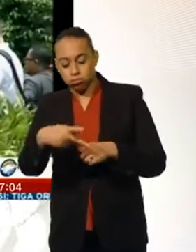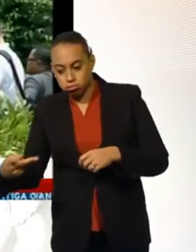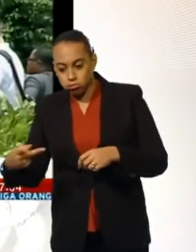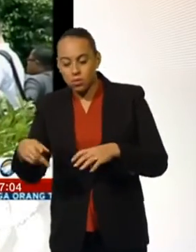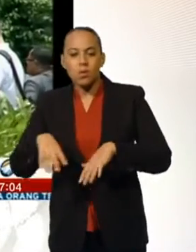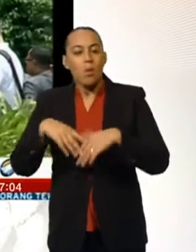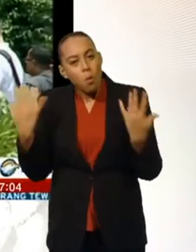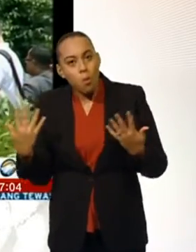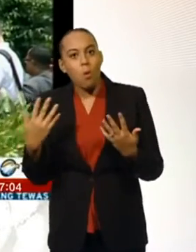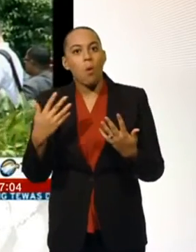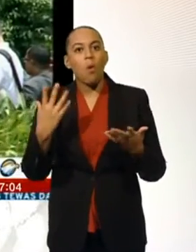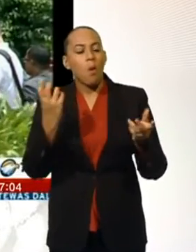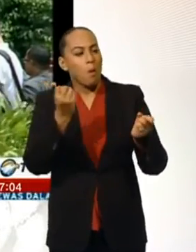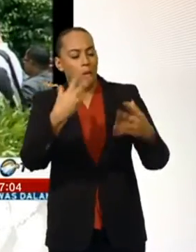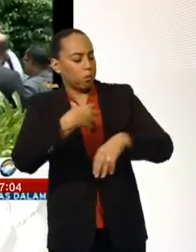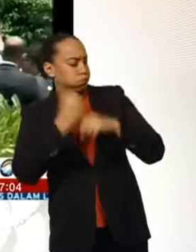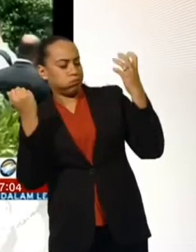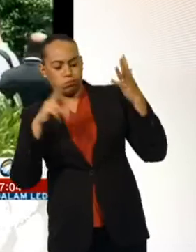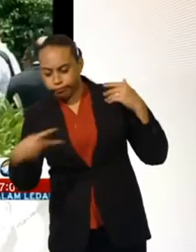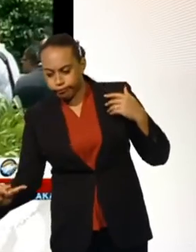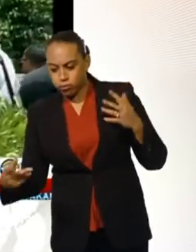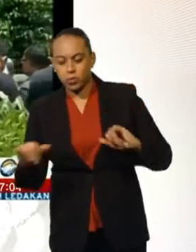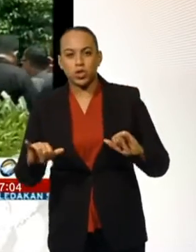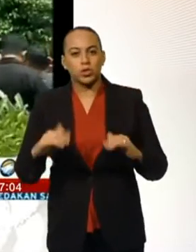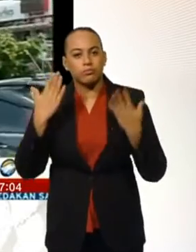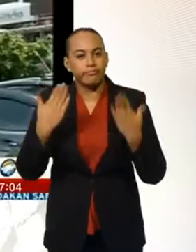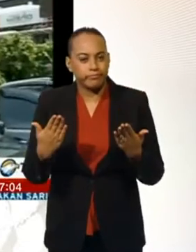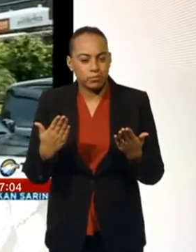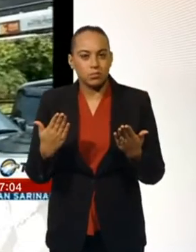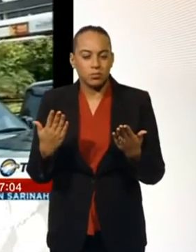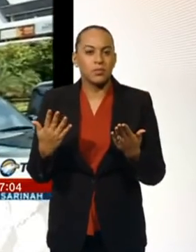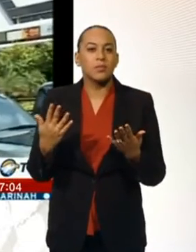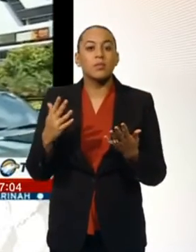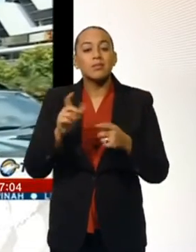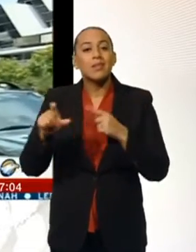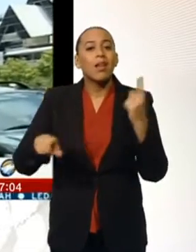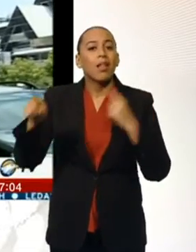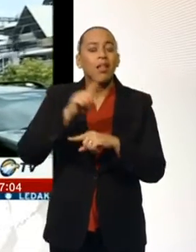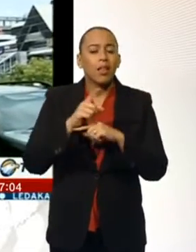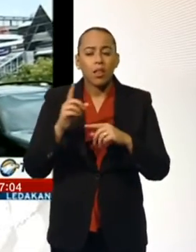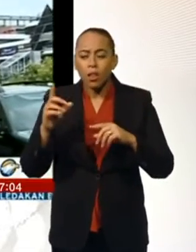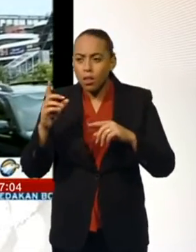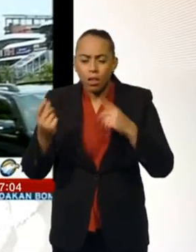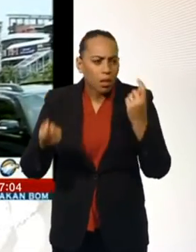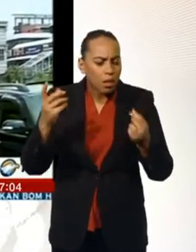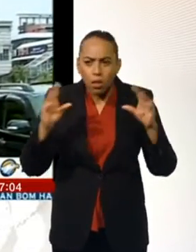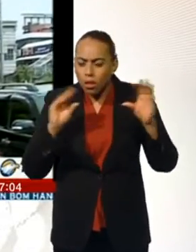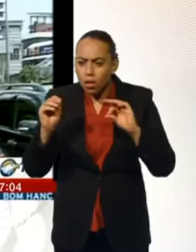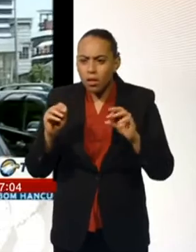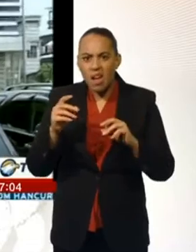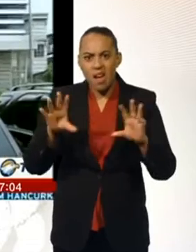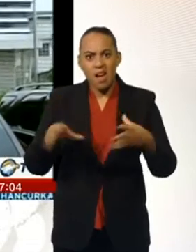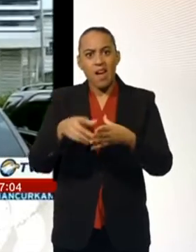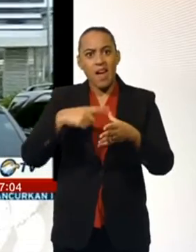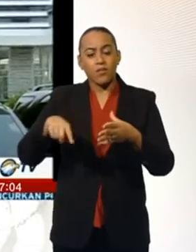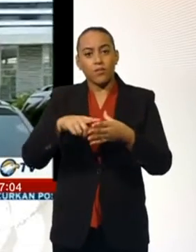of the attack or the suicide bomber who carried out the attack. There are still reports about gunmen who are still